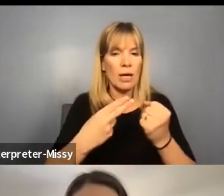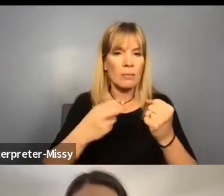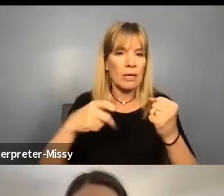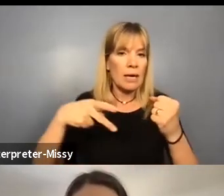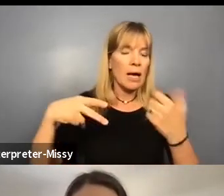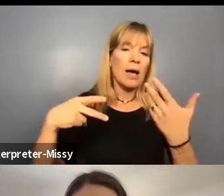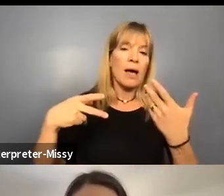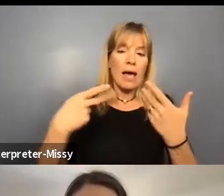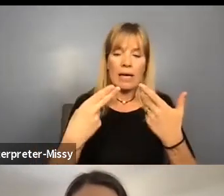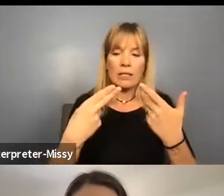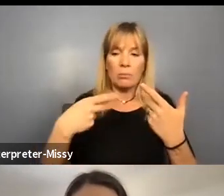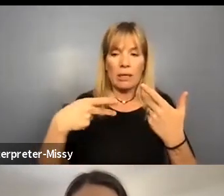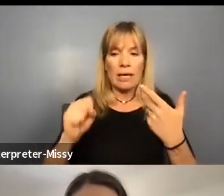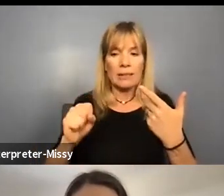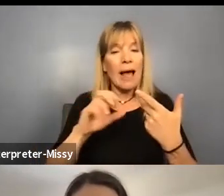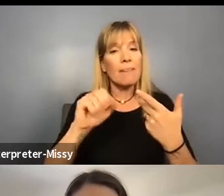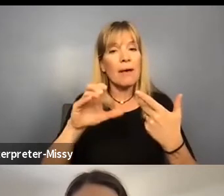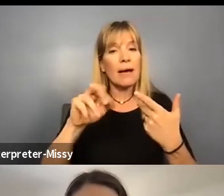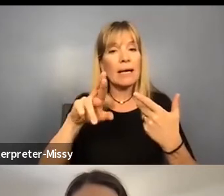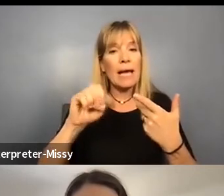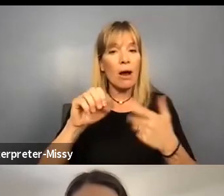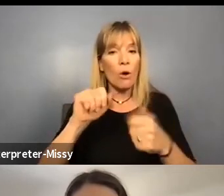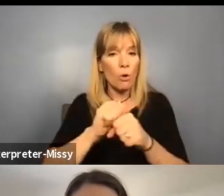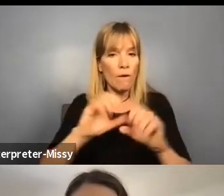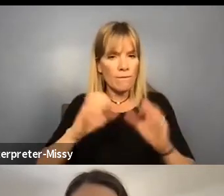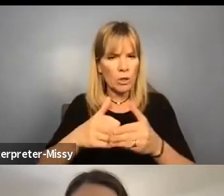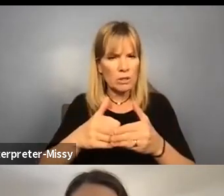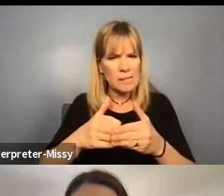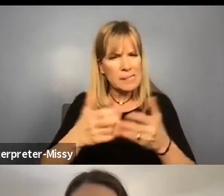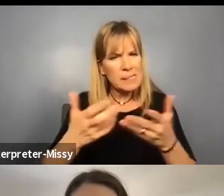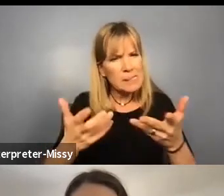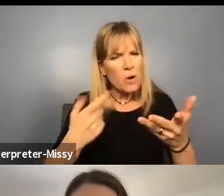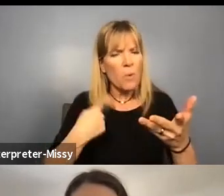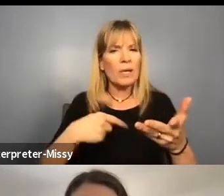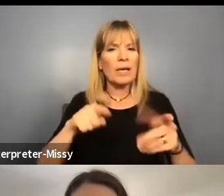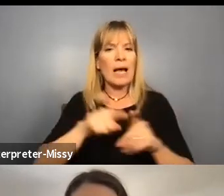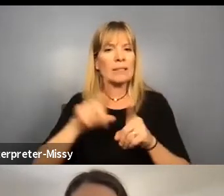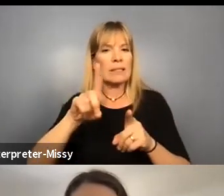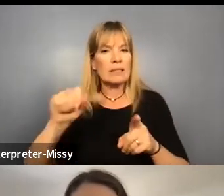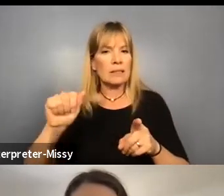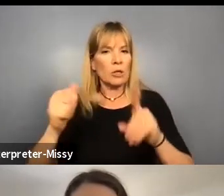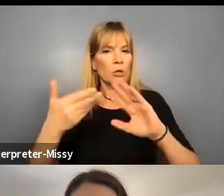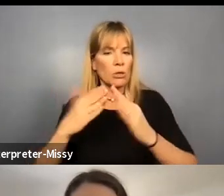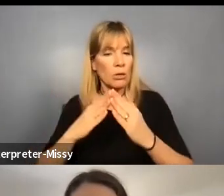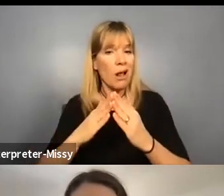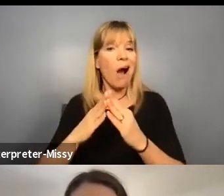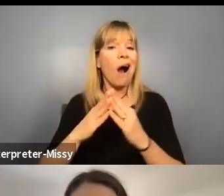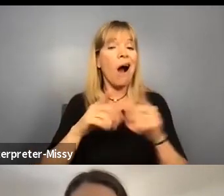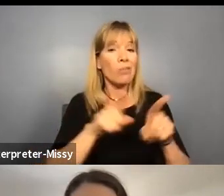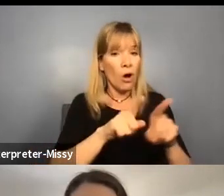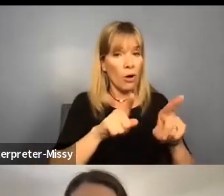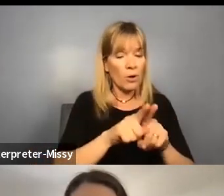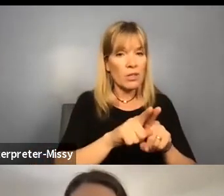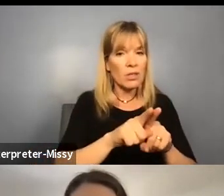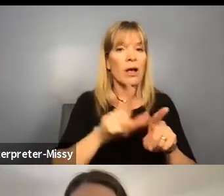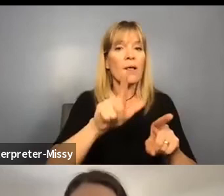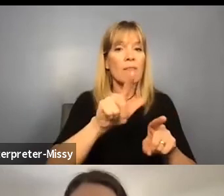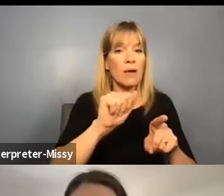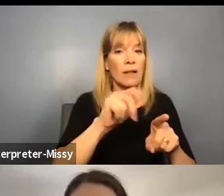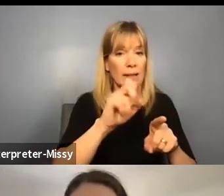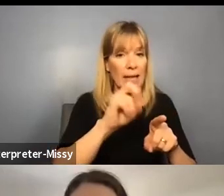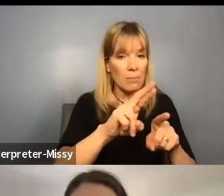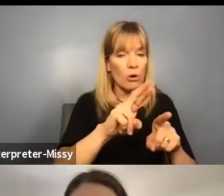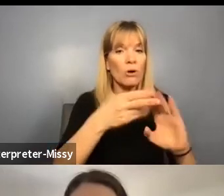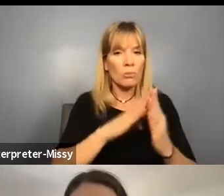the care workforce. And so we as a disability community, along with the labor community